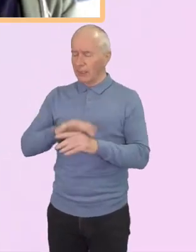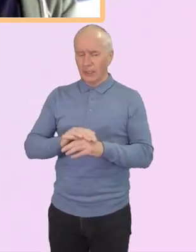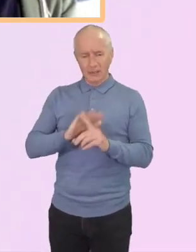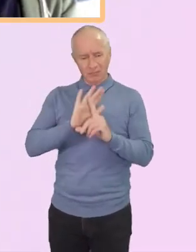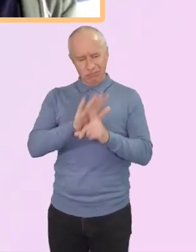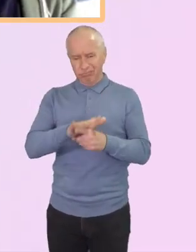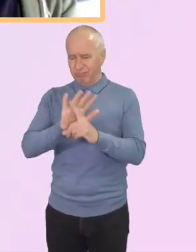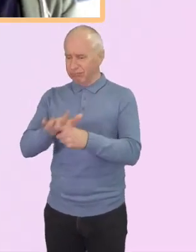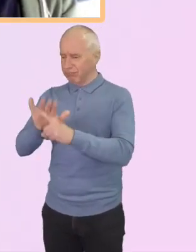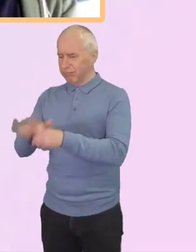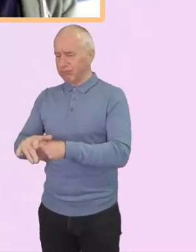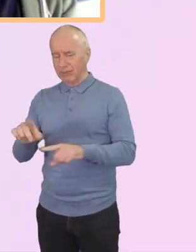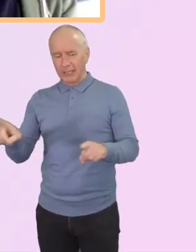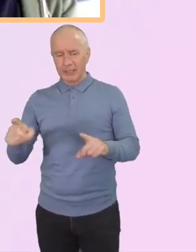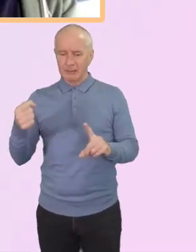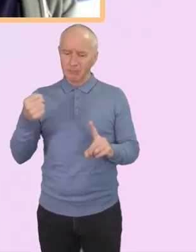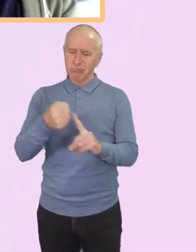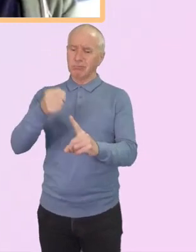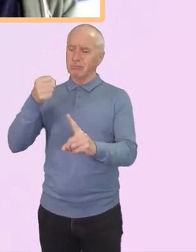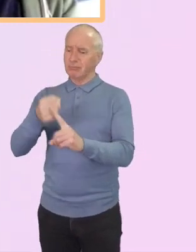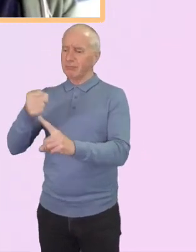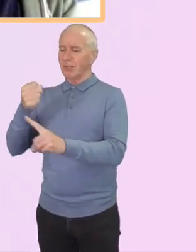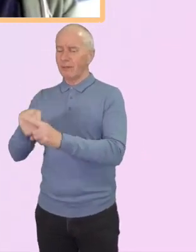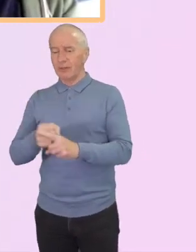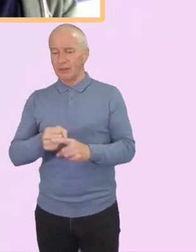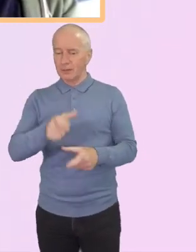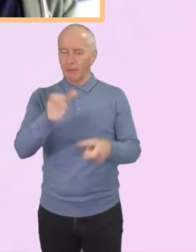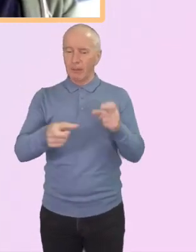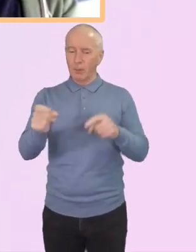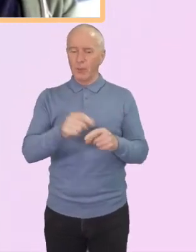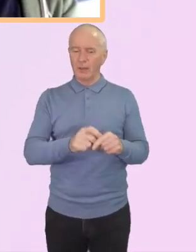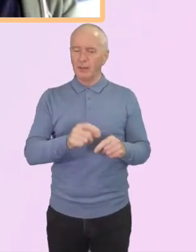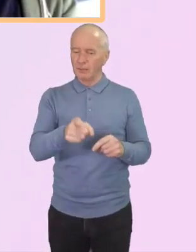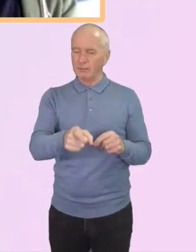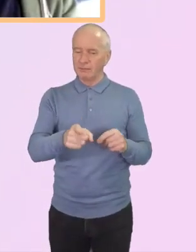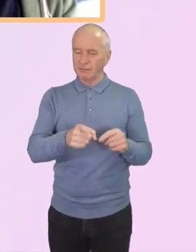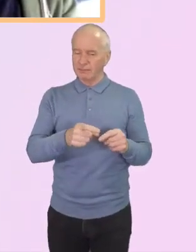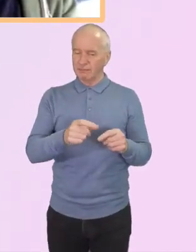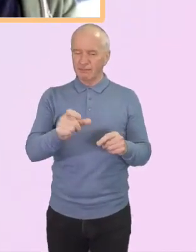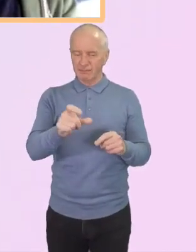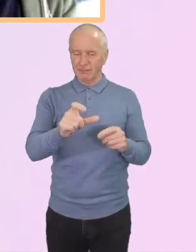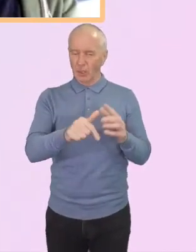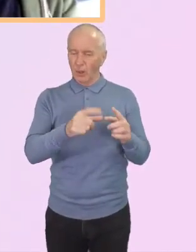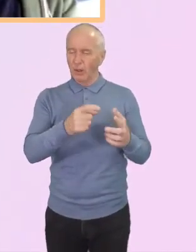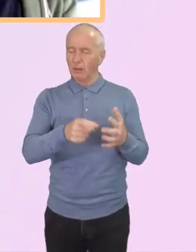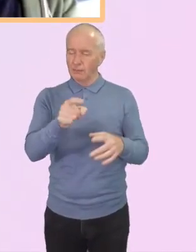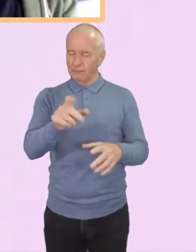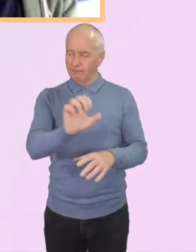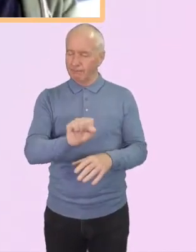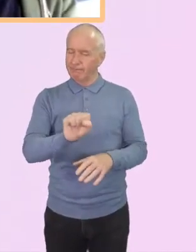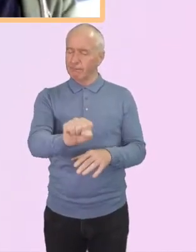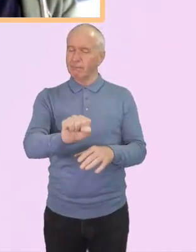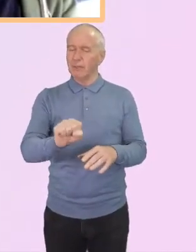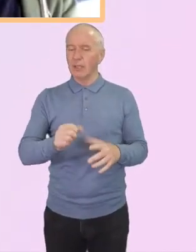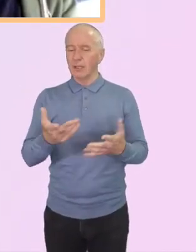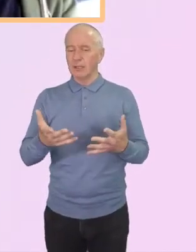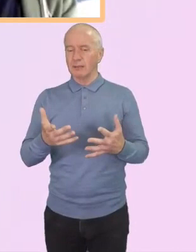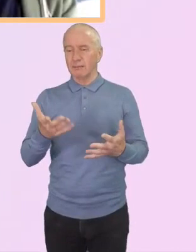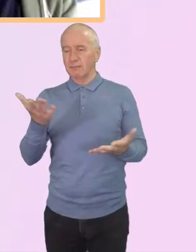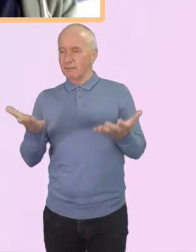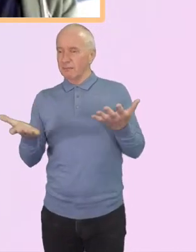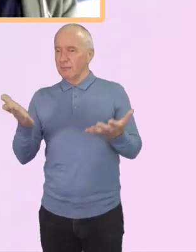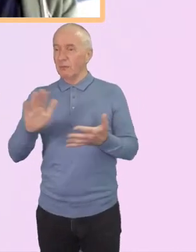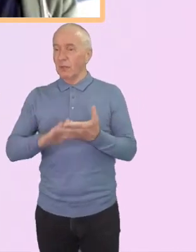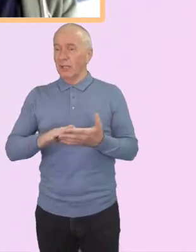on people of colour will be shared. Discussing white privilege from this perspective has become a necessary and